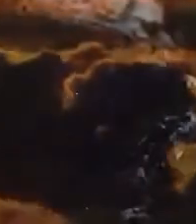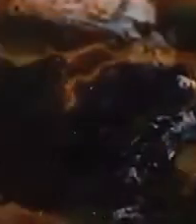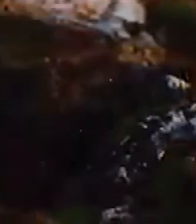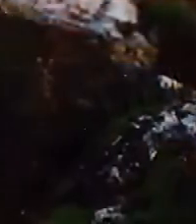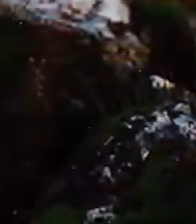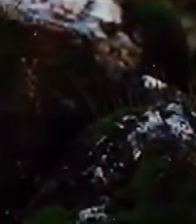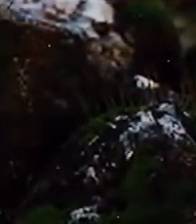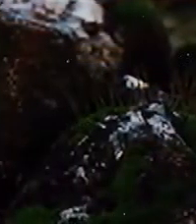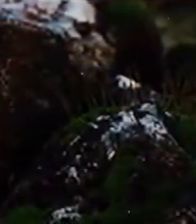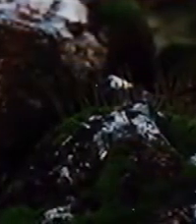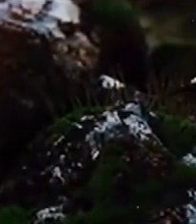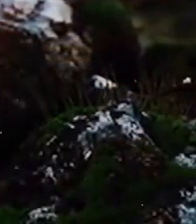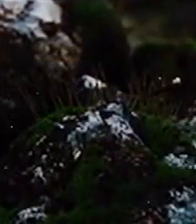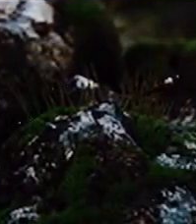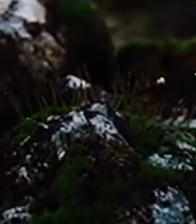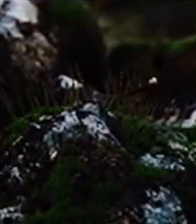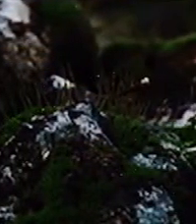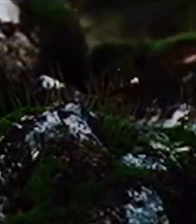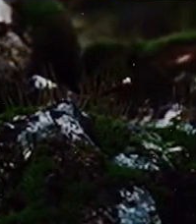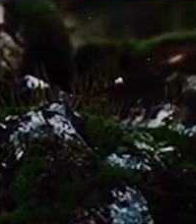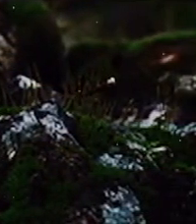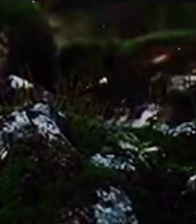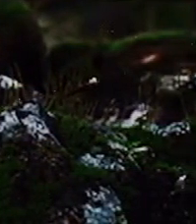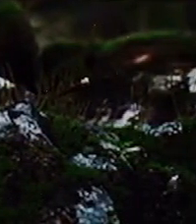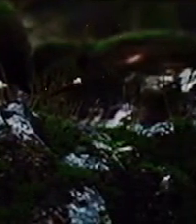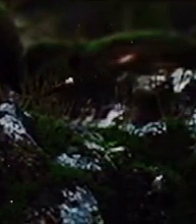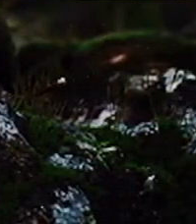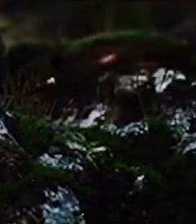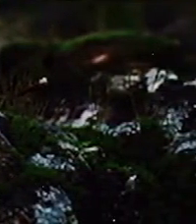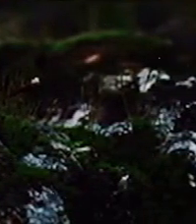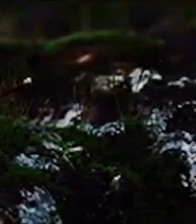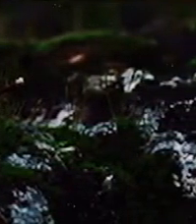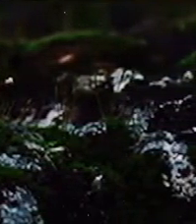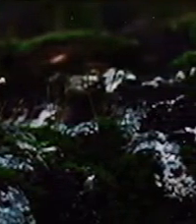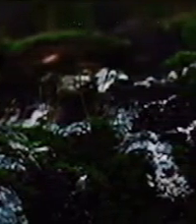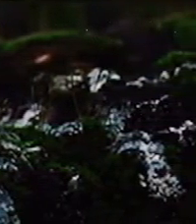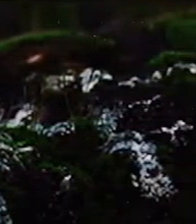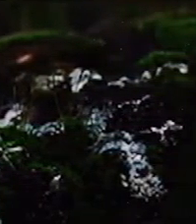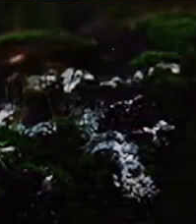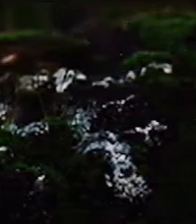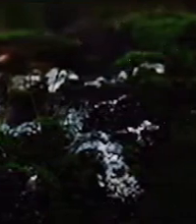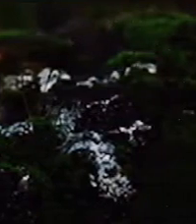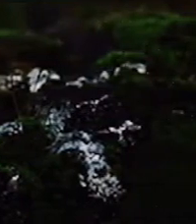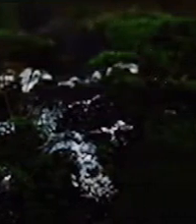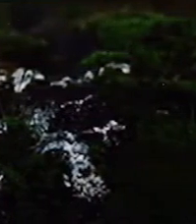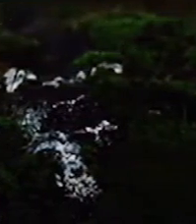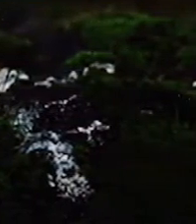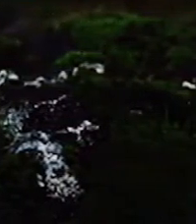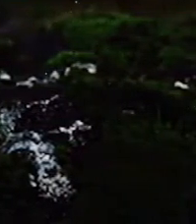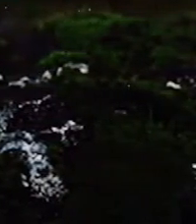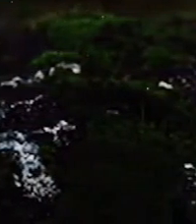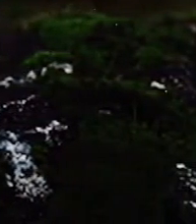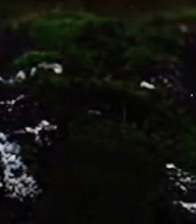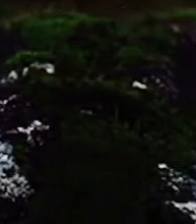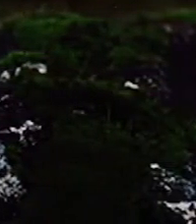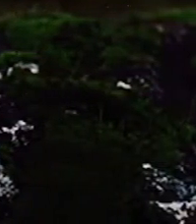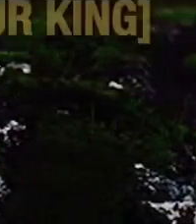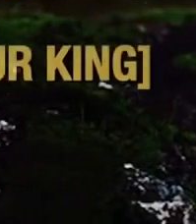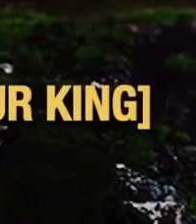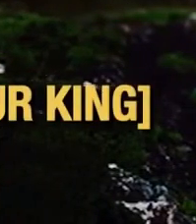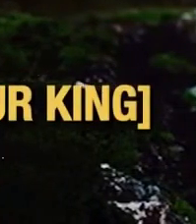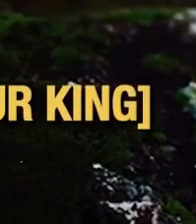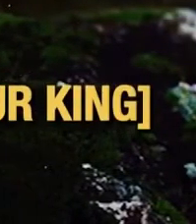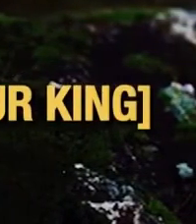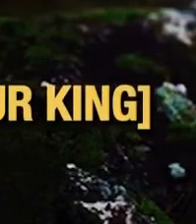will see the King of glory The King of glory We see Jesus Christ our